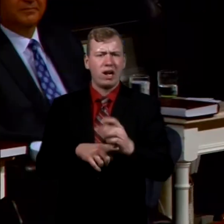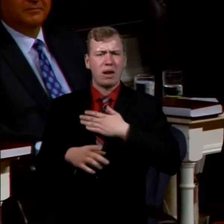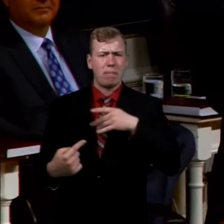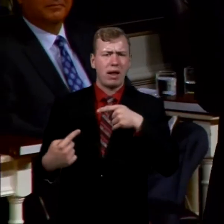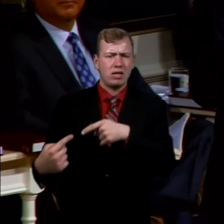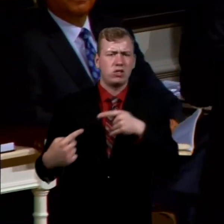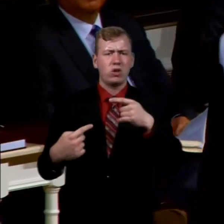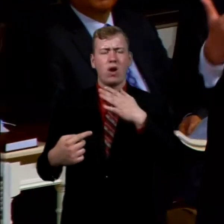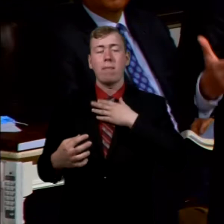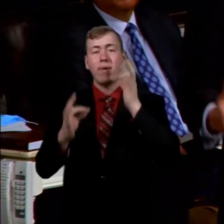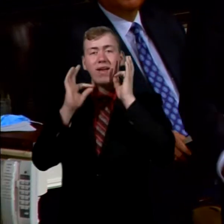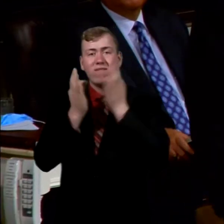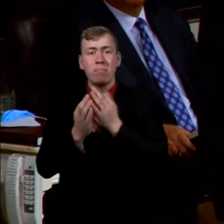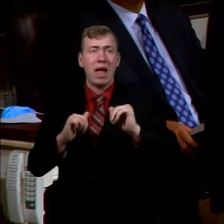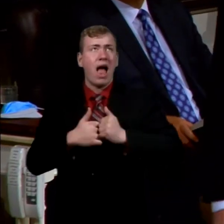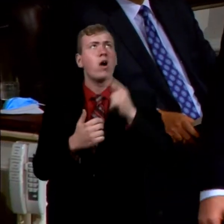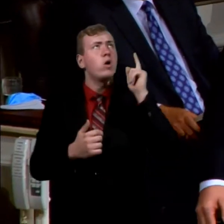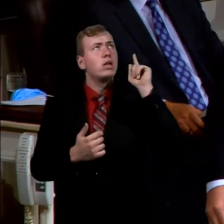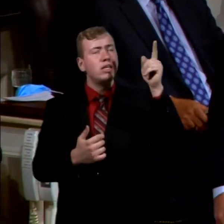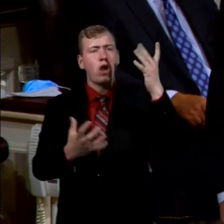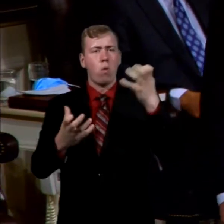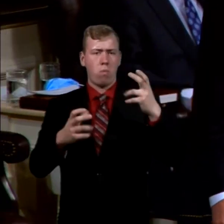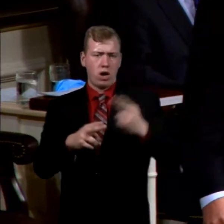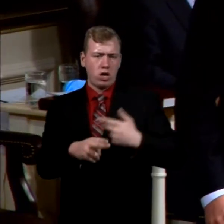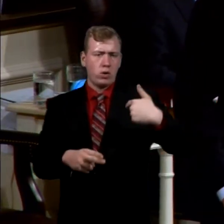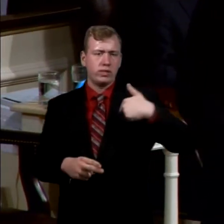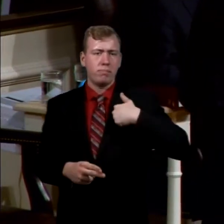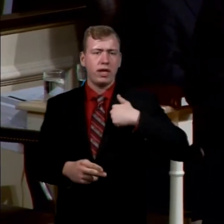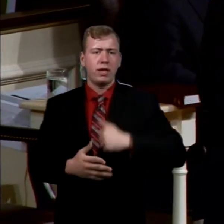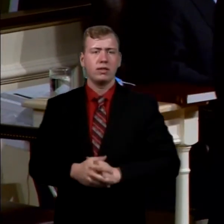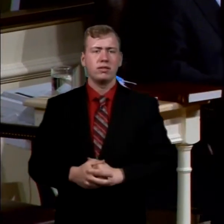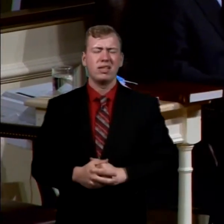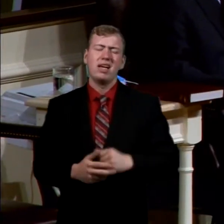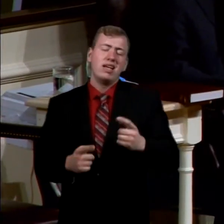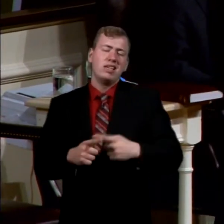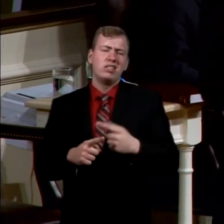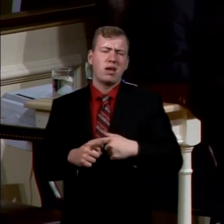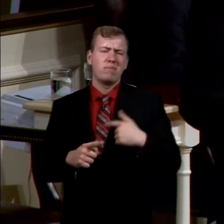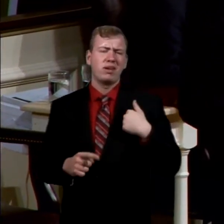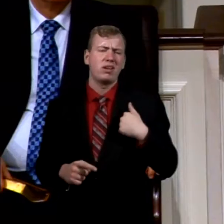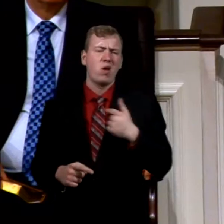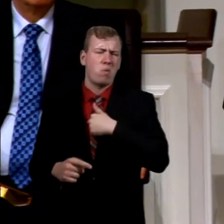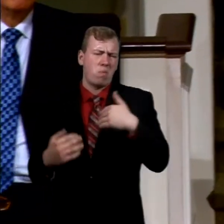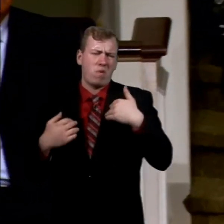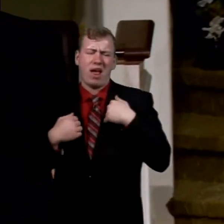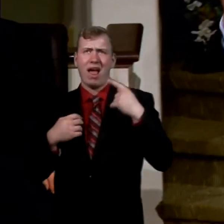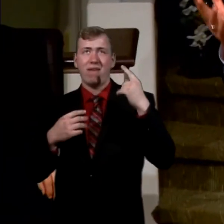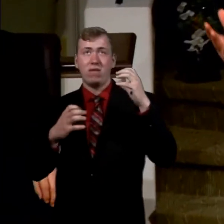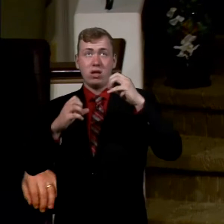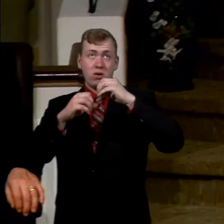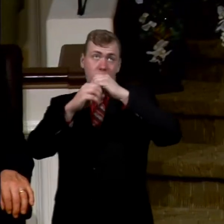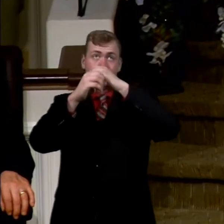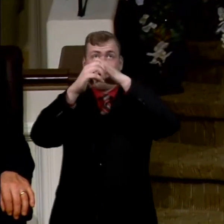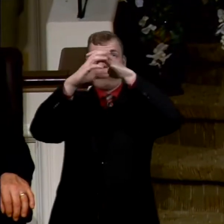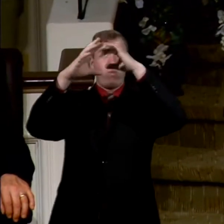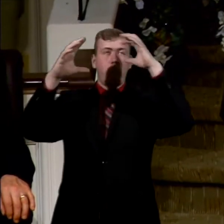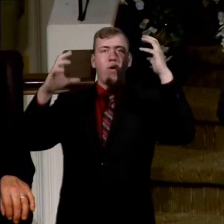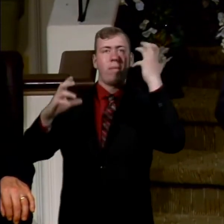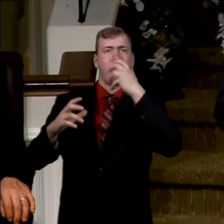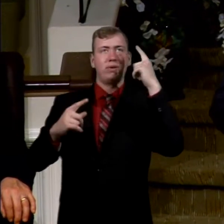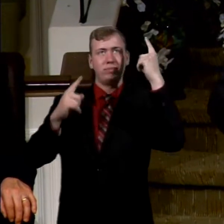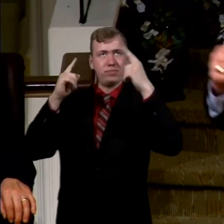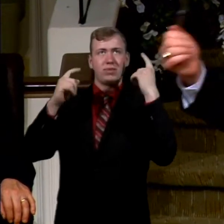How is it you want to use me in this life? Sometimes we may have thoughts of grandeur, of